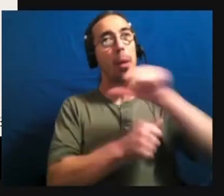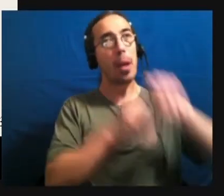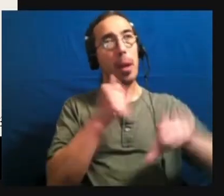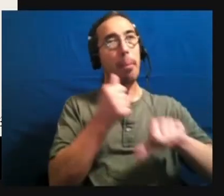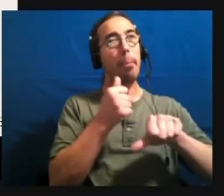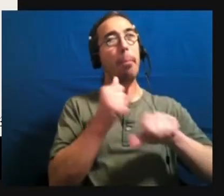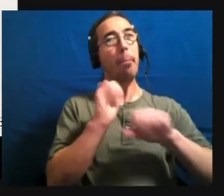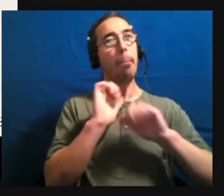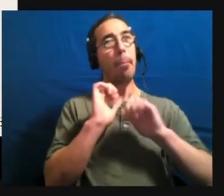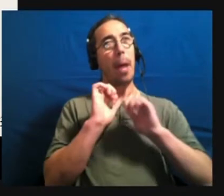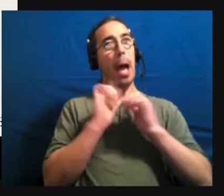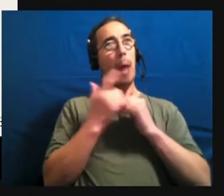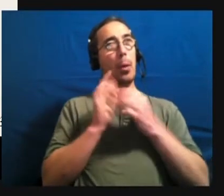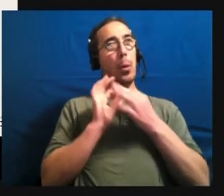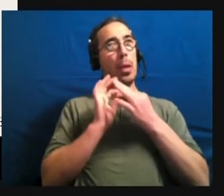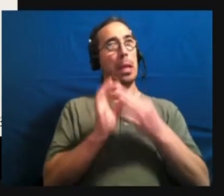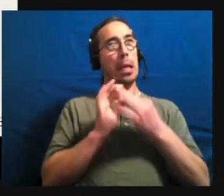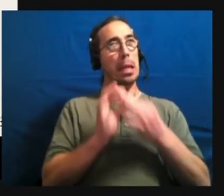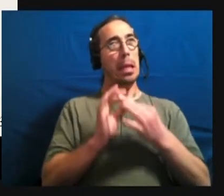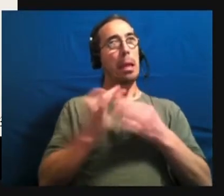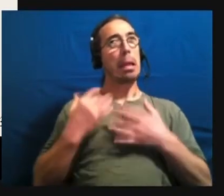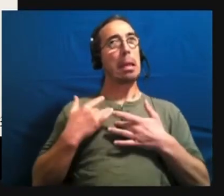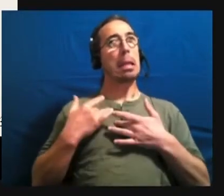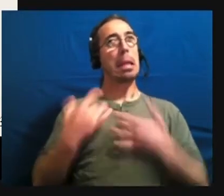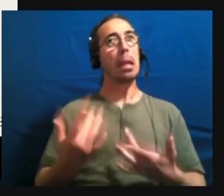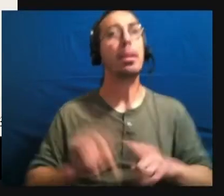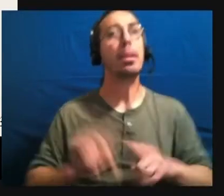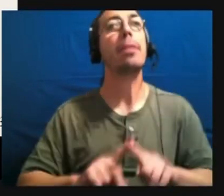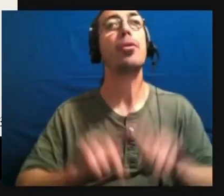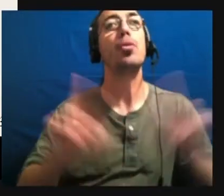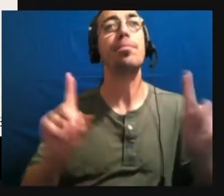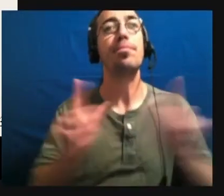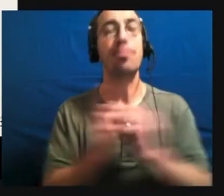and our ways of relating can be, um,